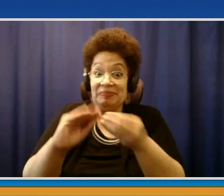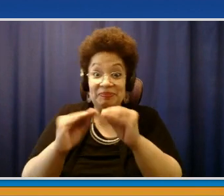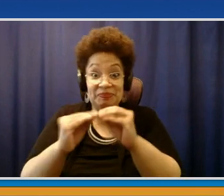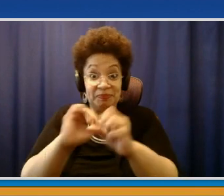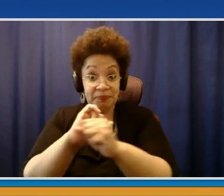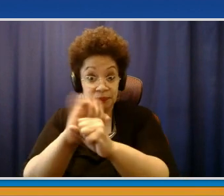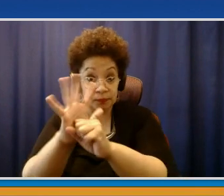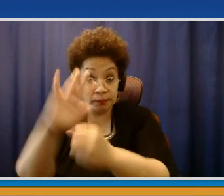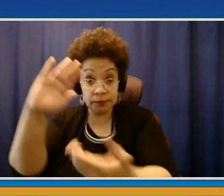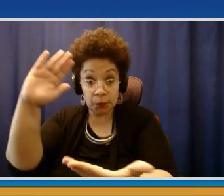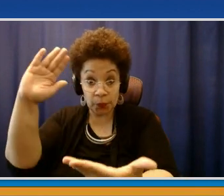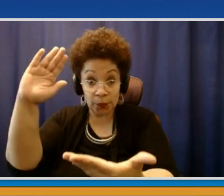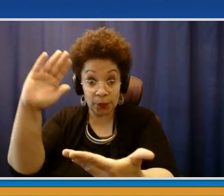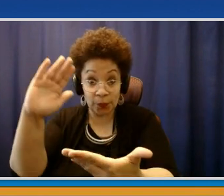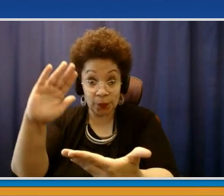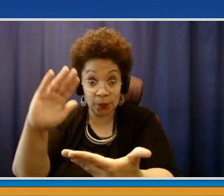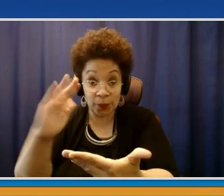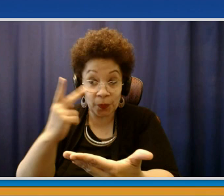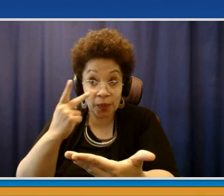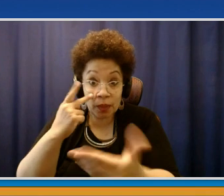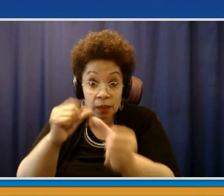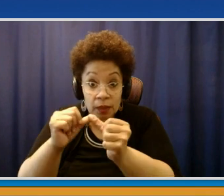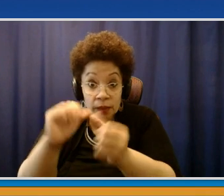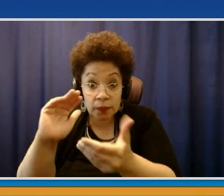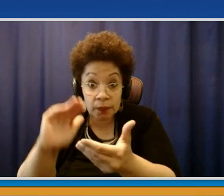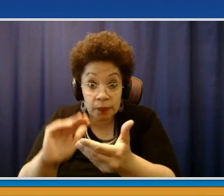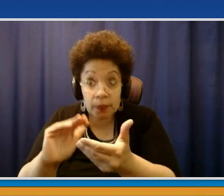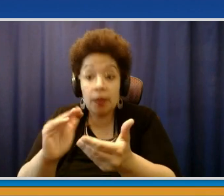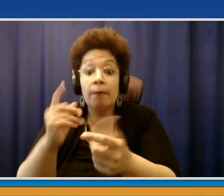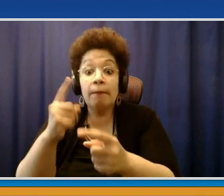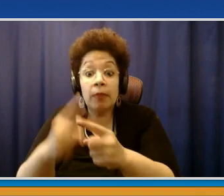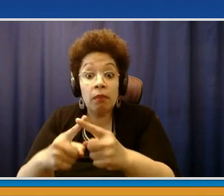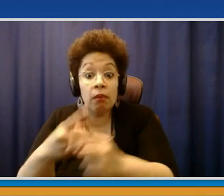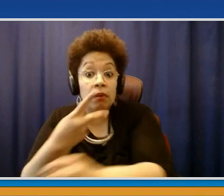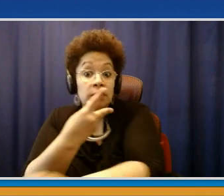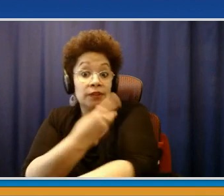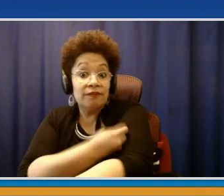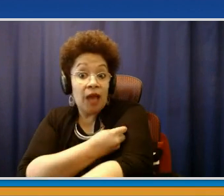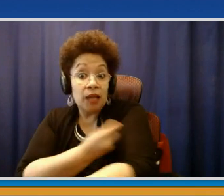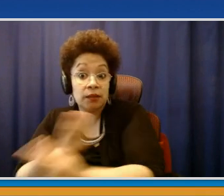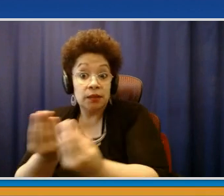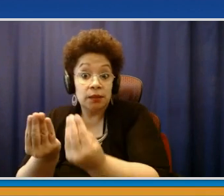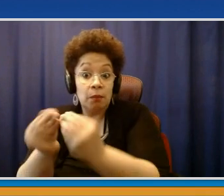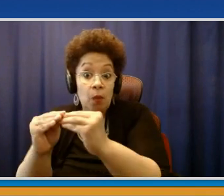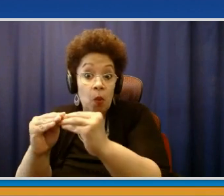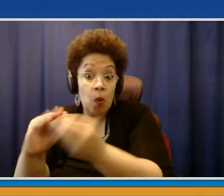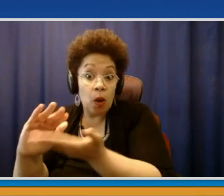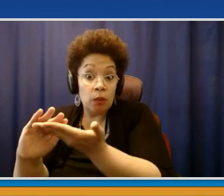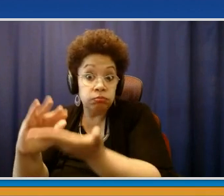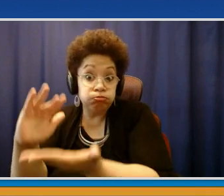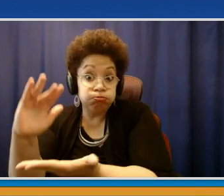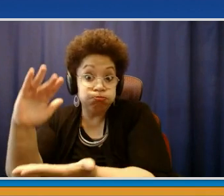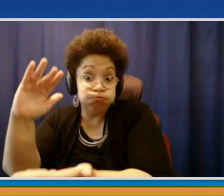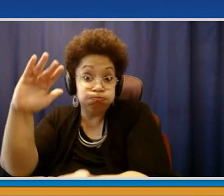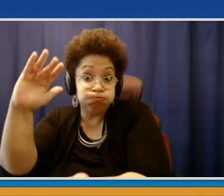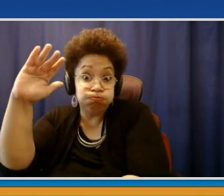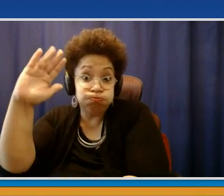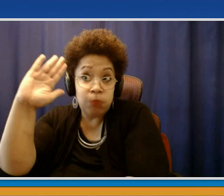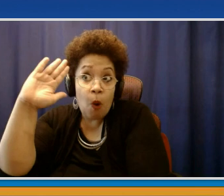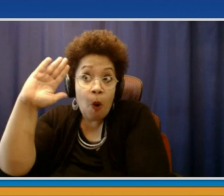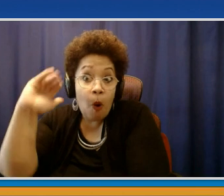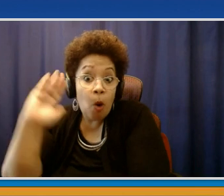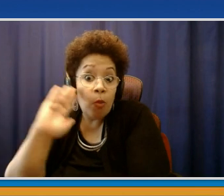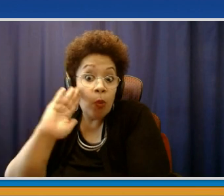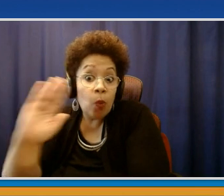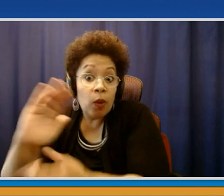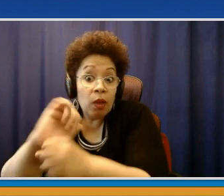if the vaccination numbers continue to increase, you know, we hopefully see the end of this pandemic. And we've made some decisions already along those lines.